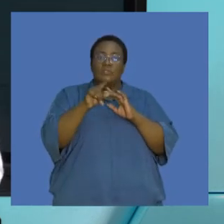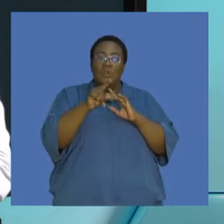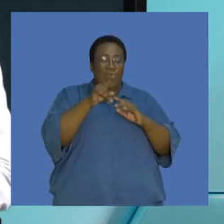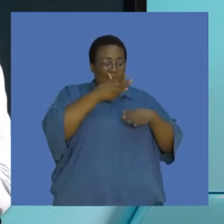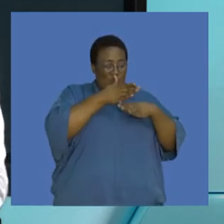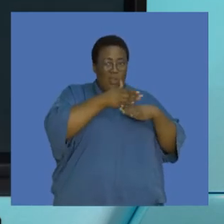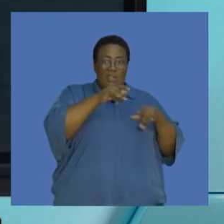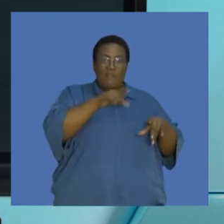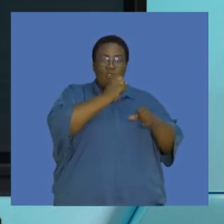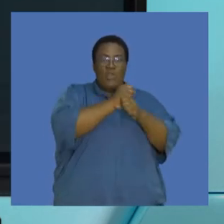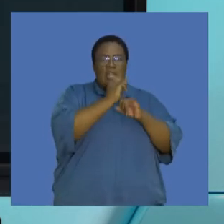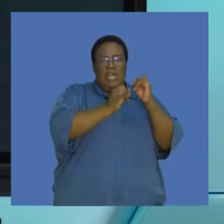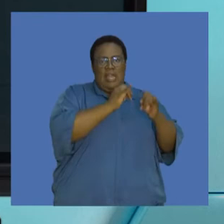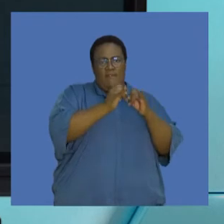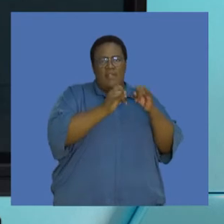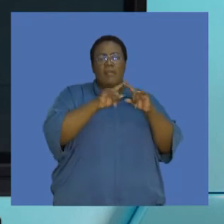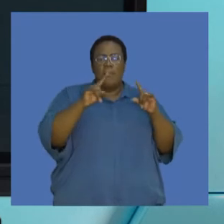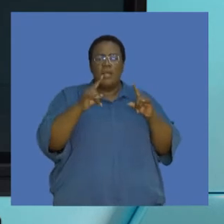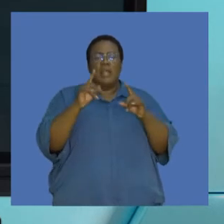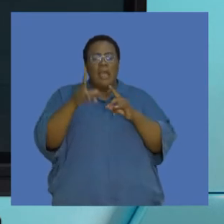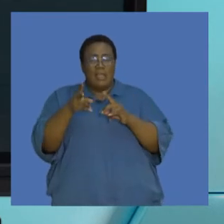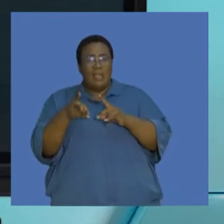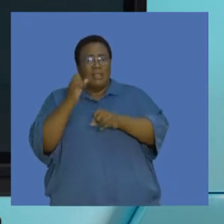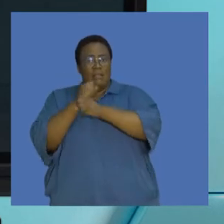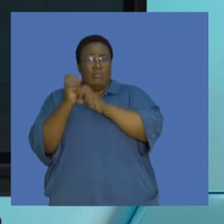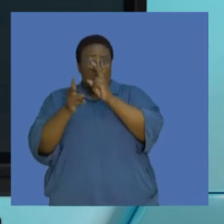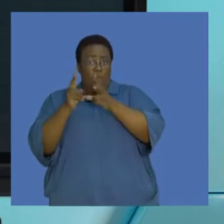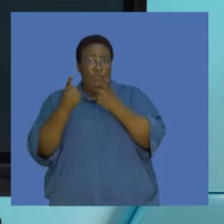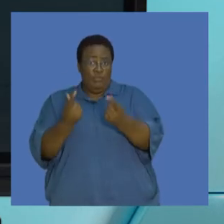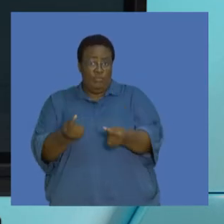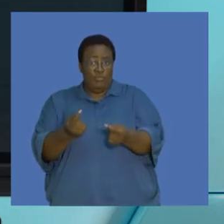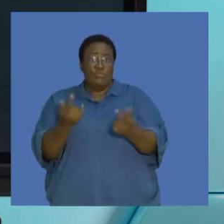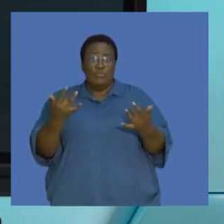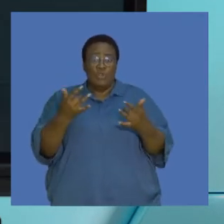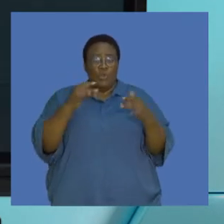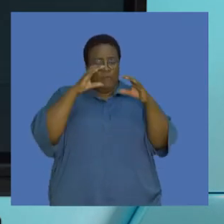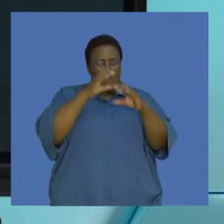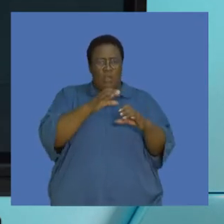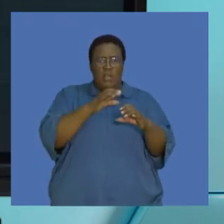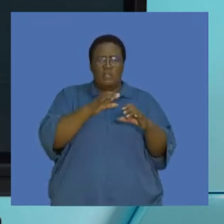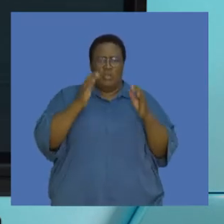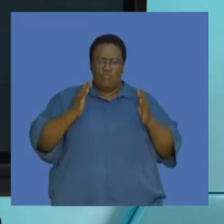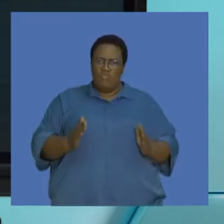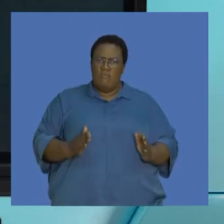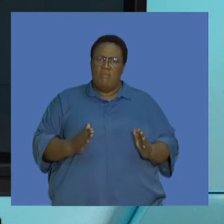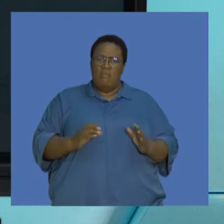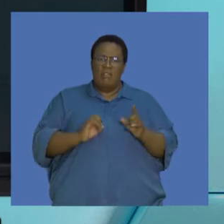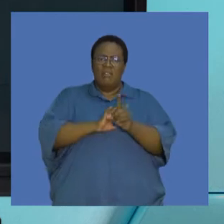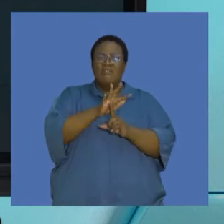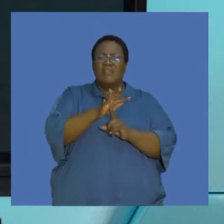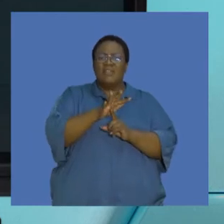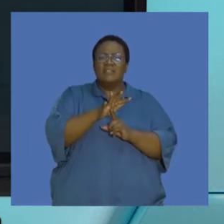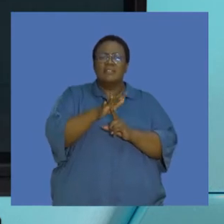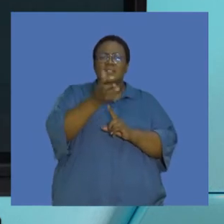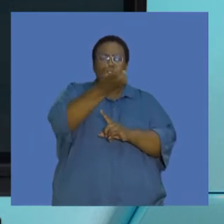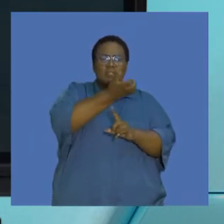into grade 12, which is where it's assessed. So today we're looking at human impact on the environment, and specifically we're looking at the